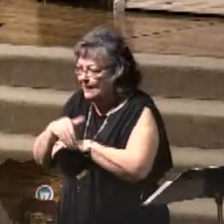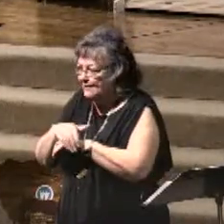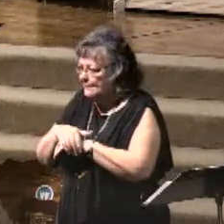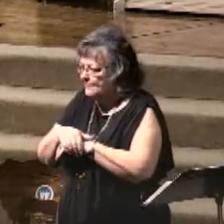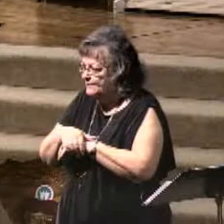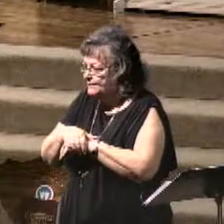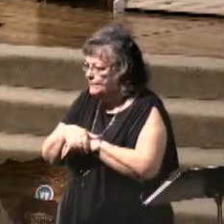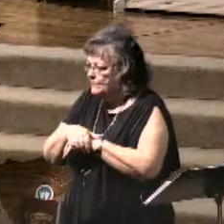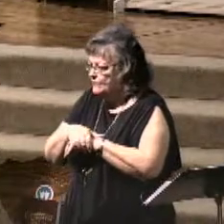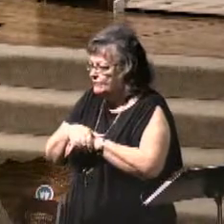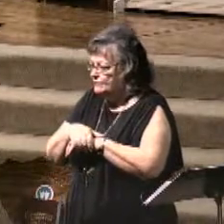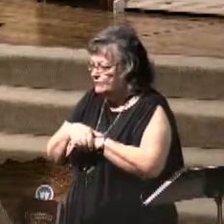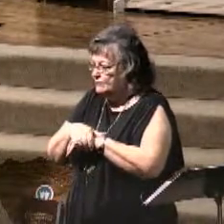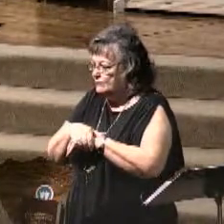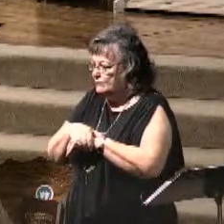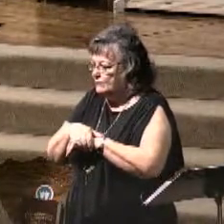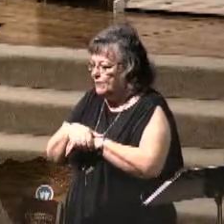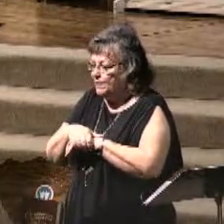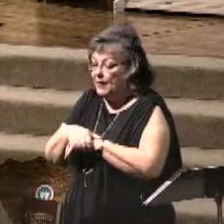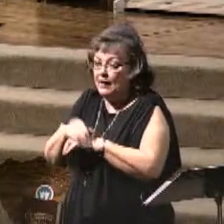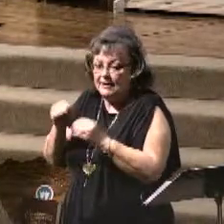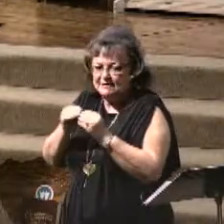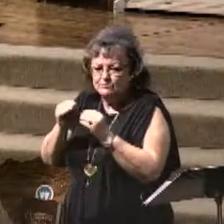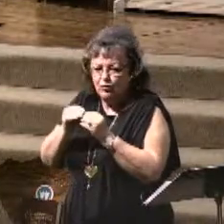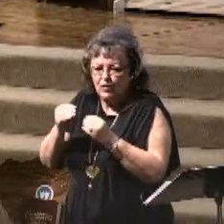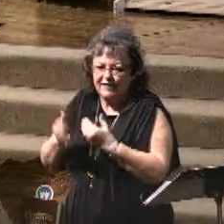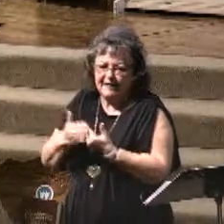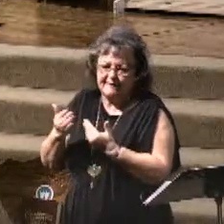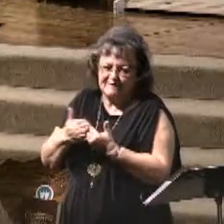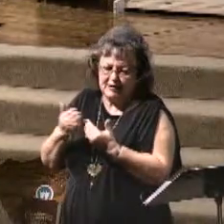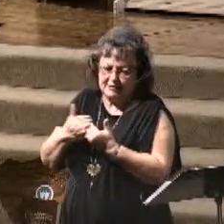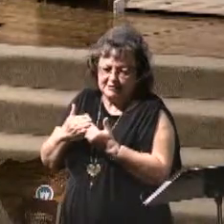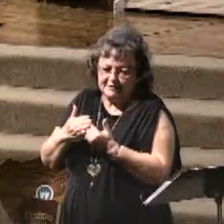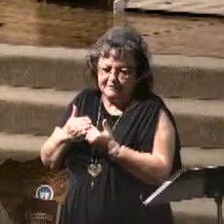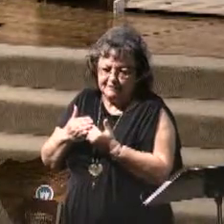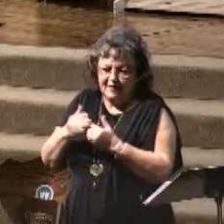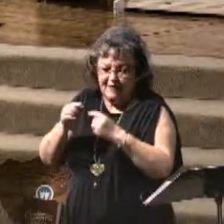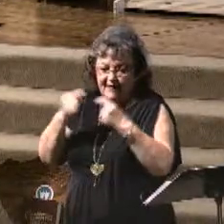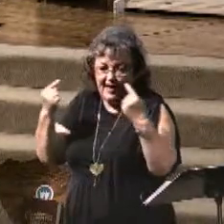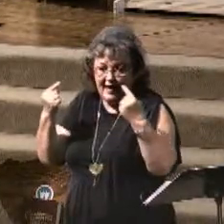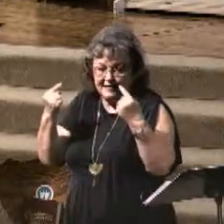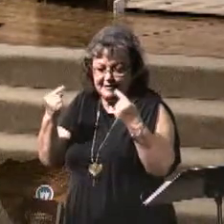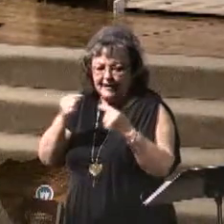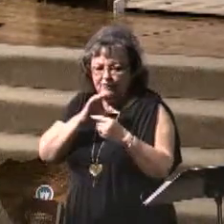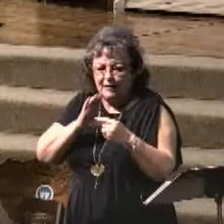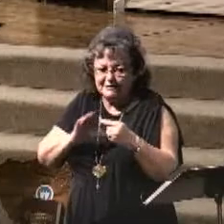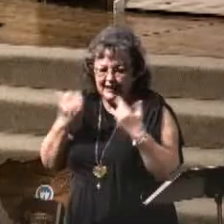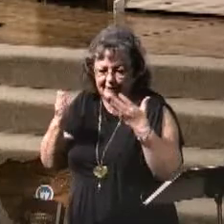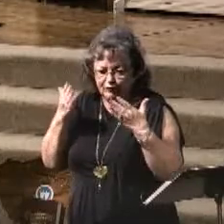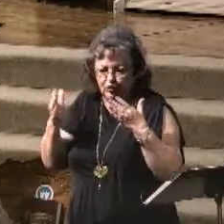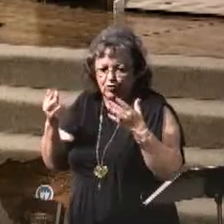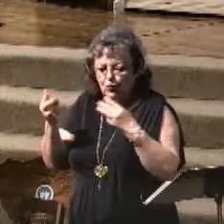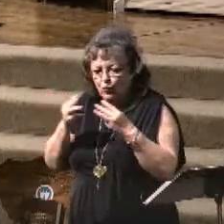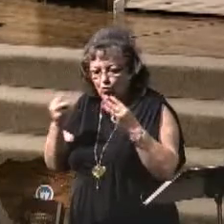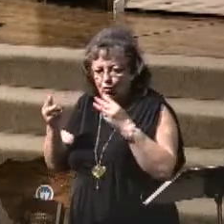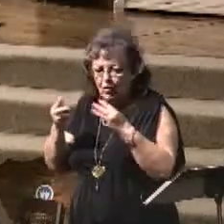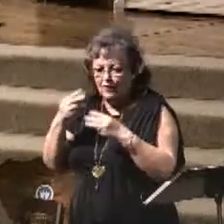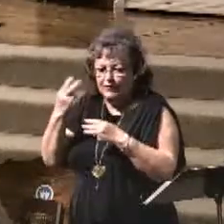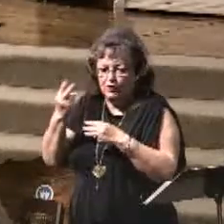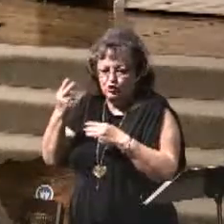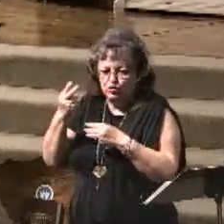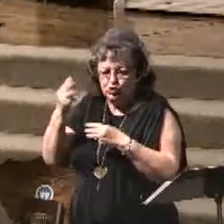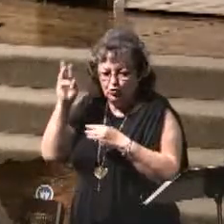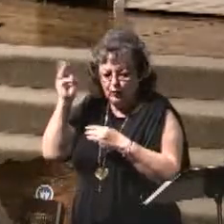it's more than just a convenience. You see, the Antichrist, after the war and after the two witnesses